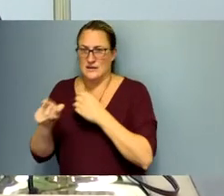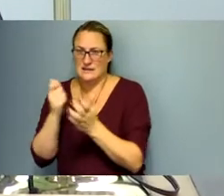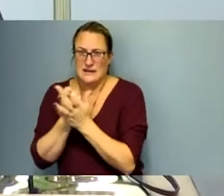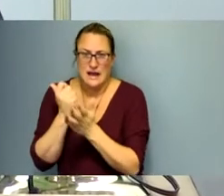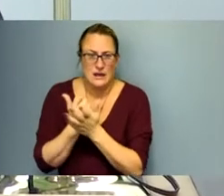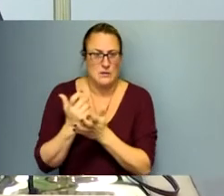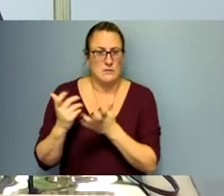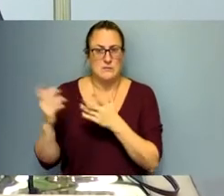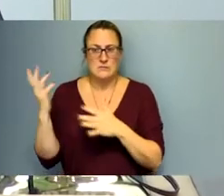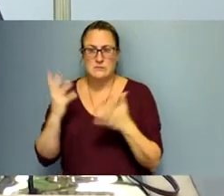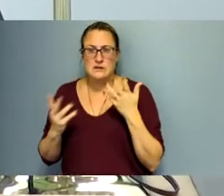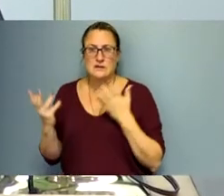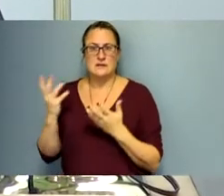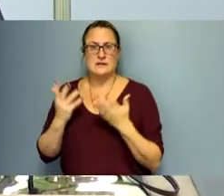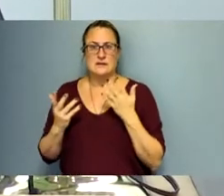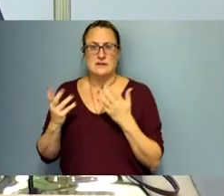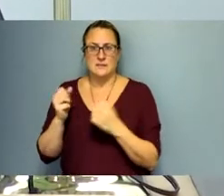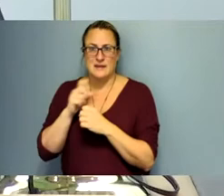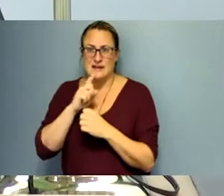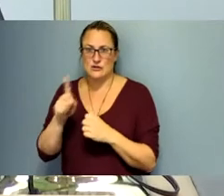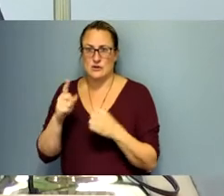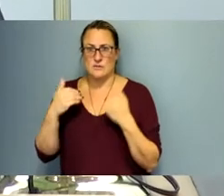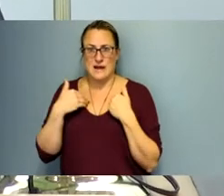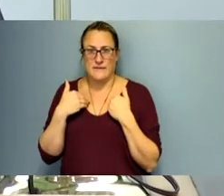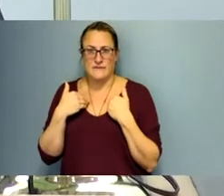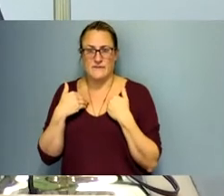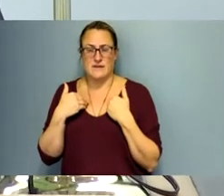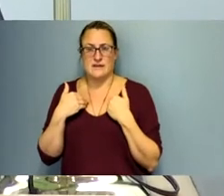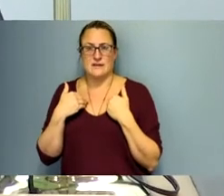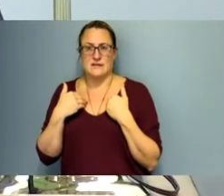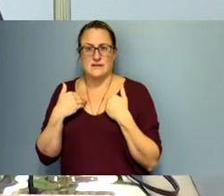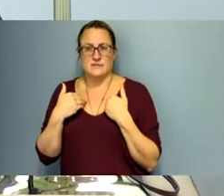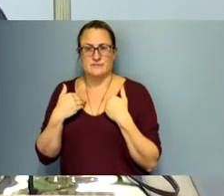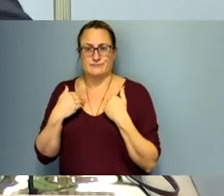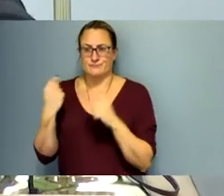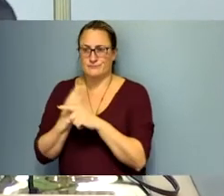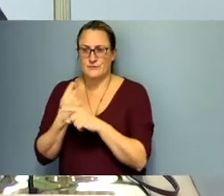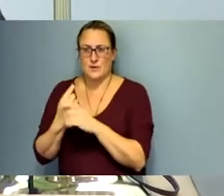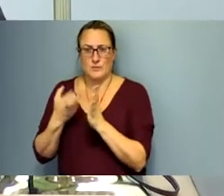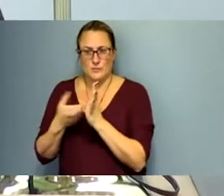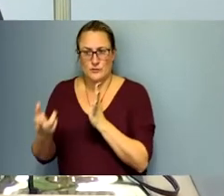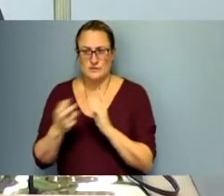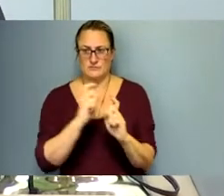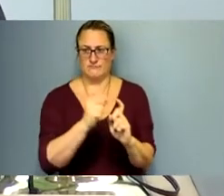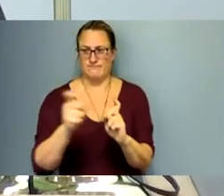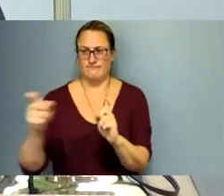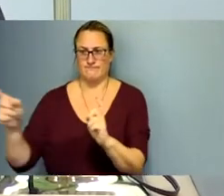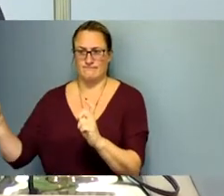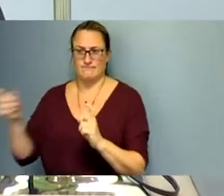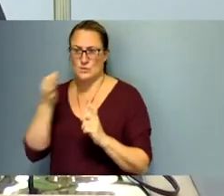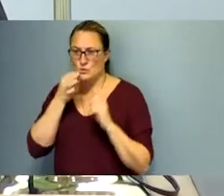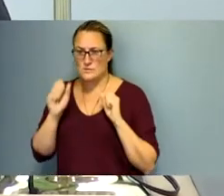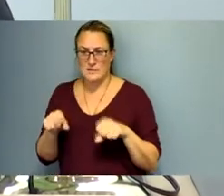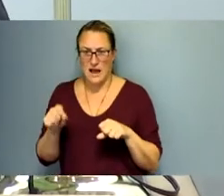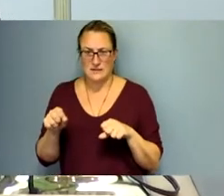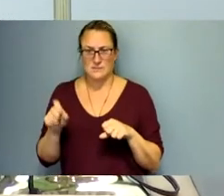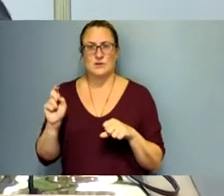make sure that we could uh allocate that and forget that get those resources to them as quickly as possible um